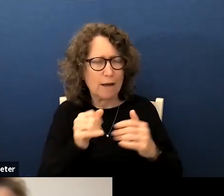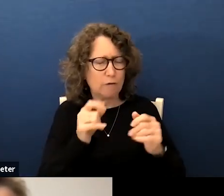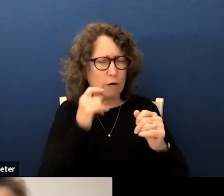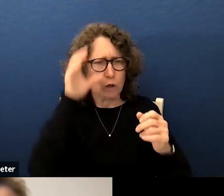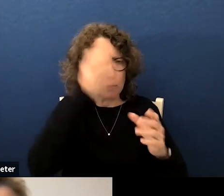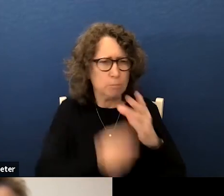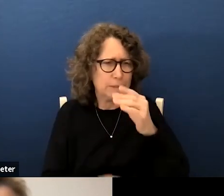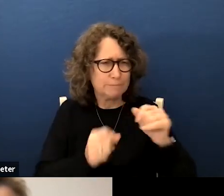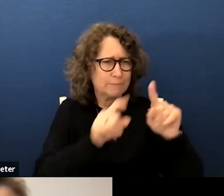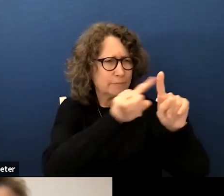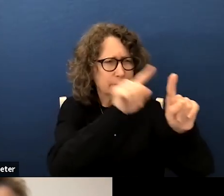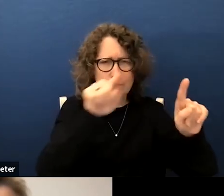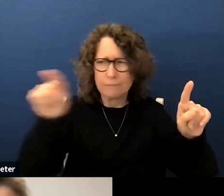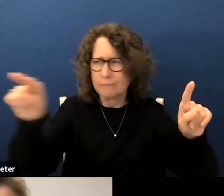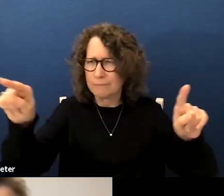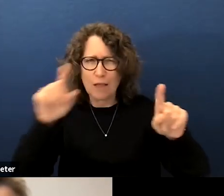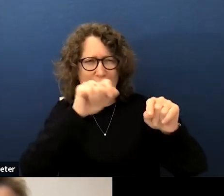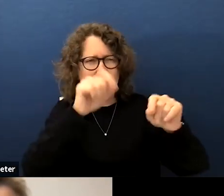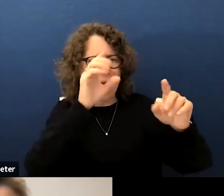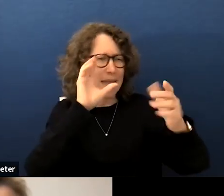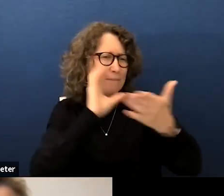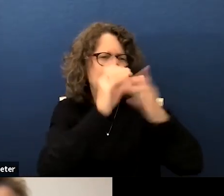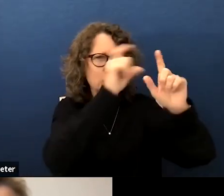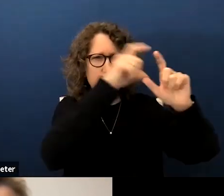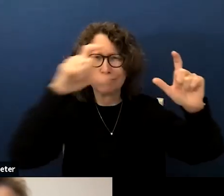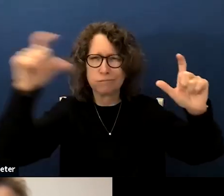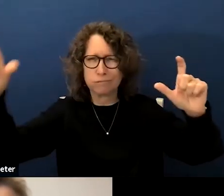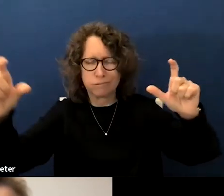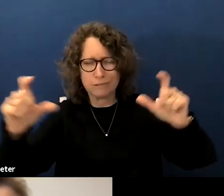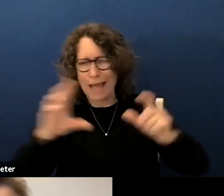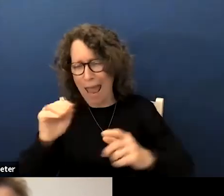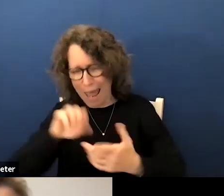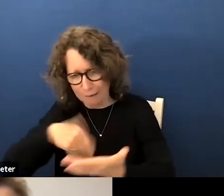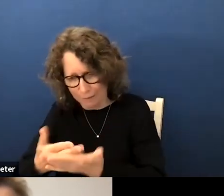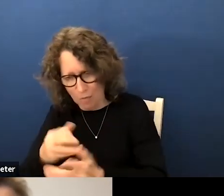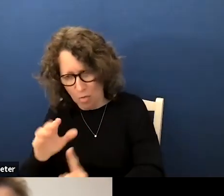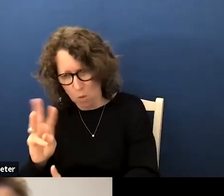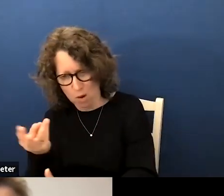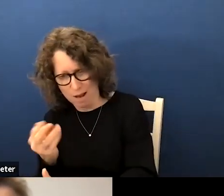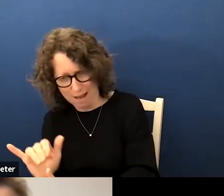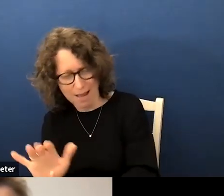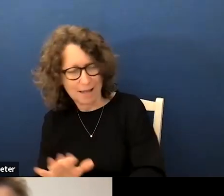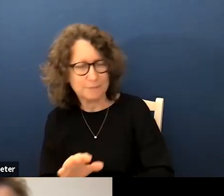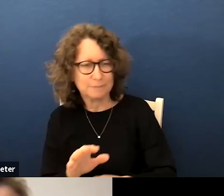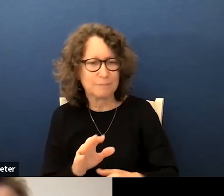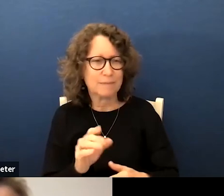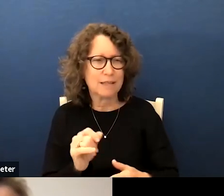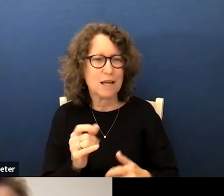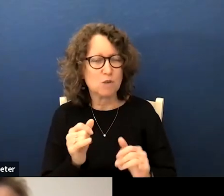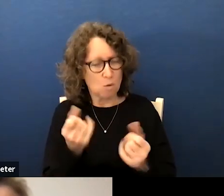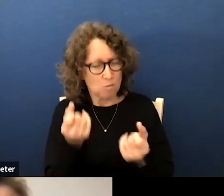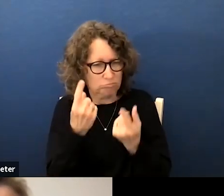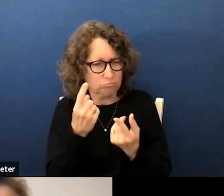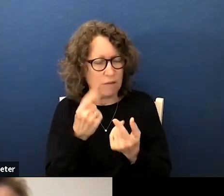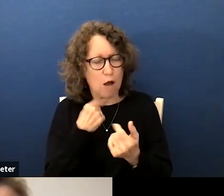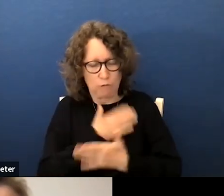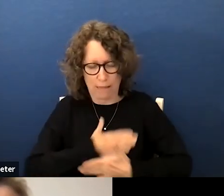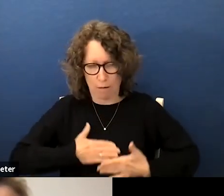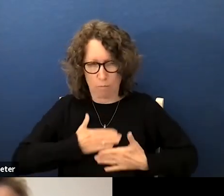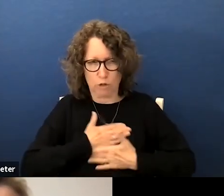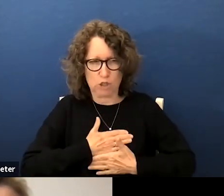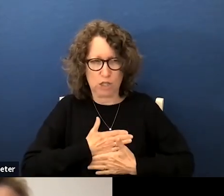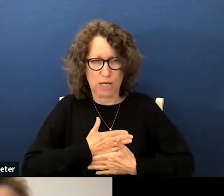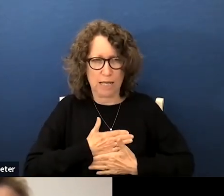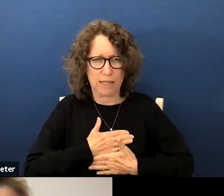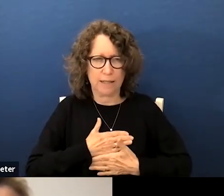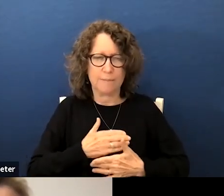how times why and that sort of thing yes so i got all of that so no i just really appreciate that